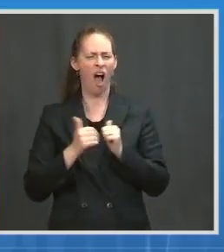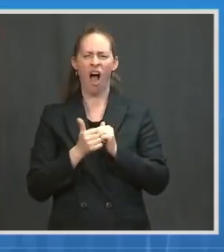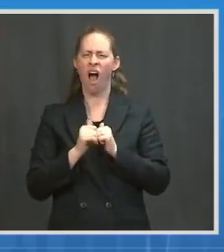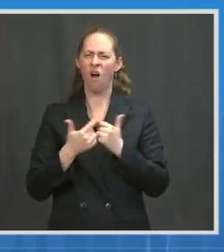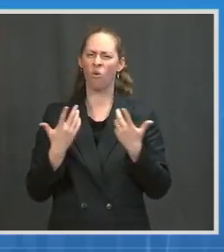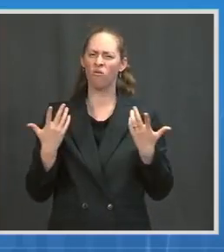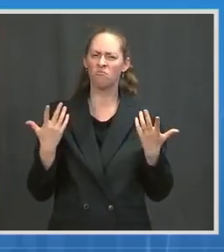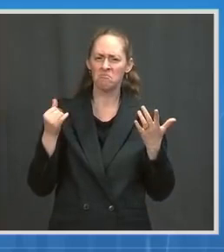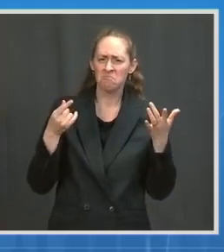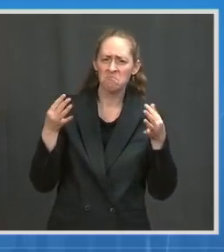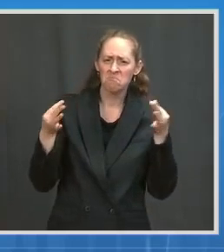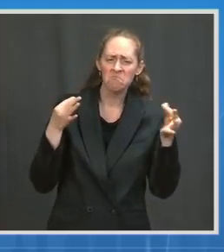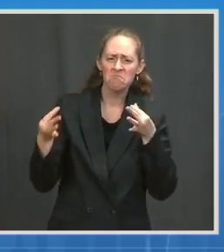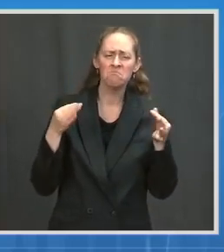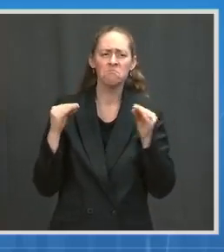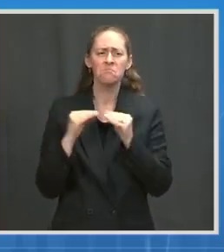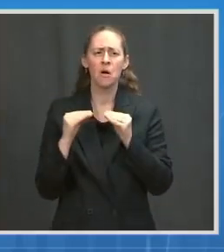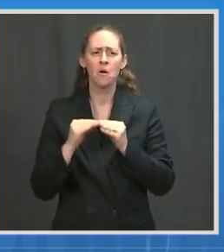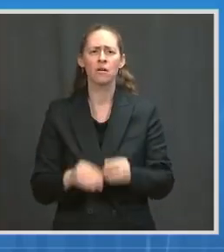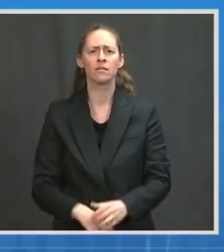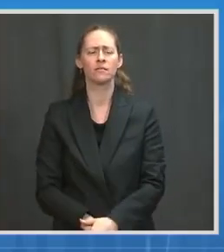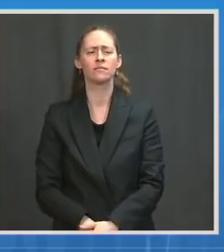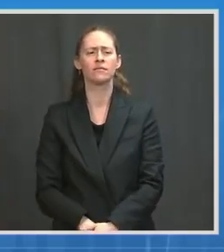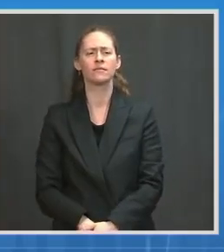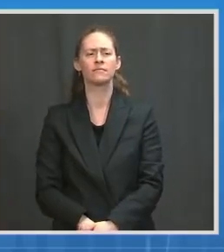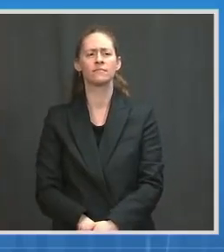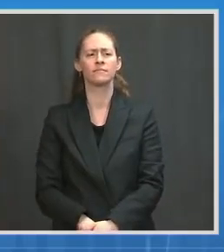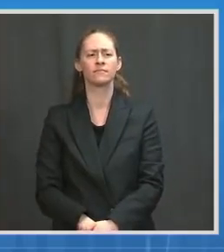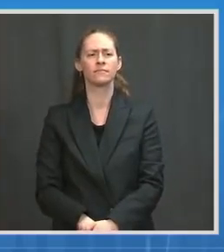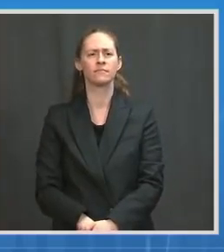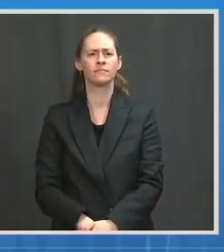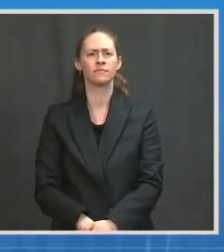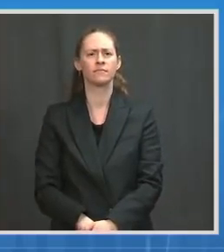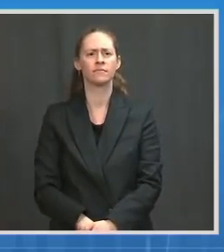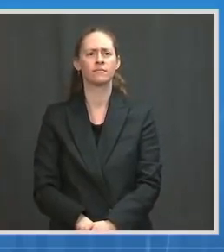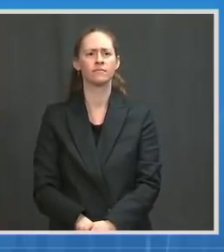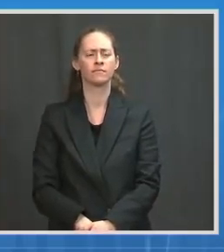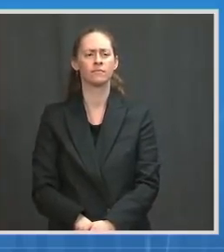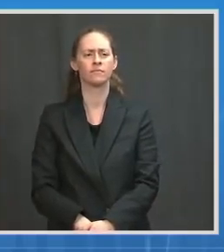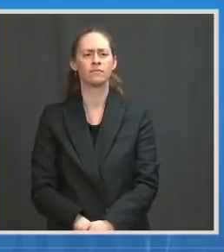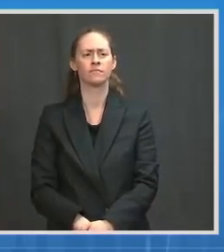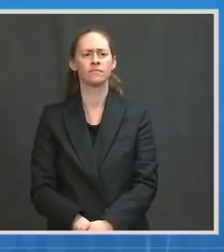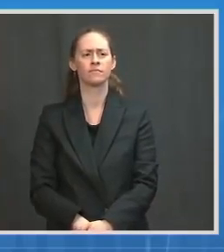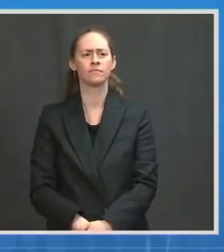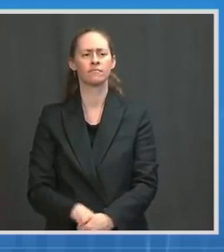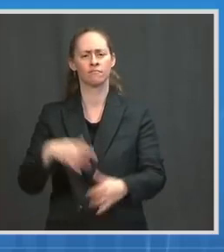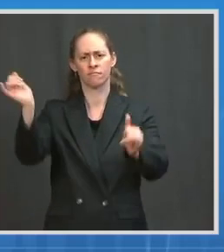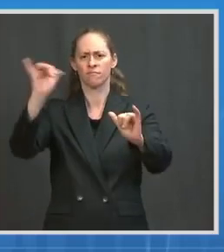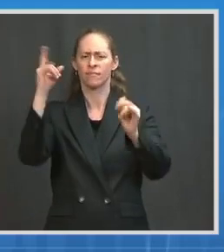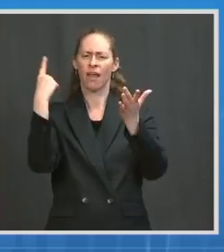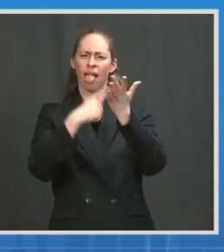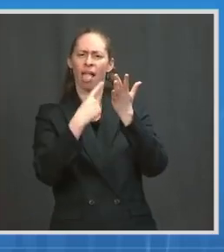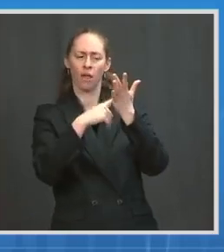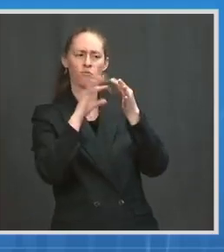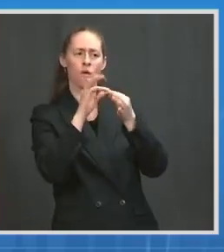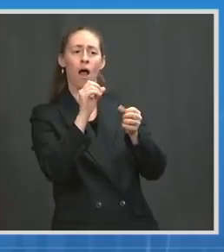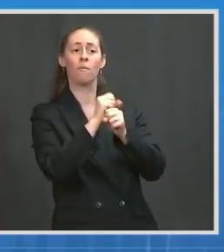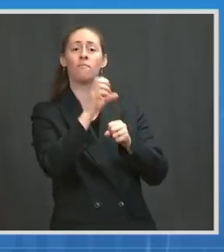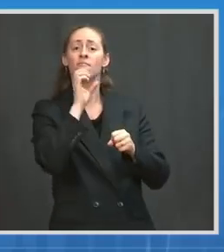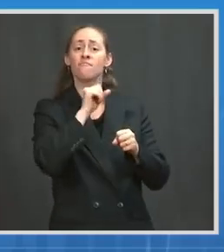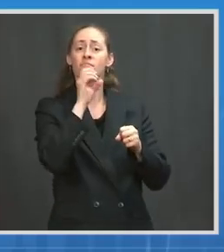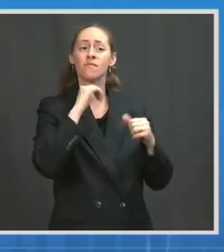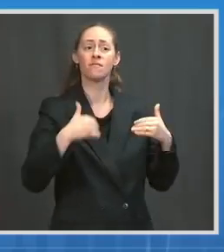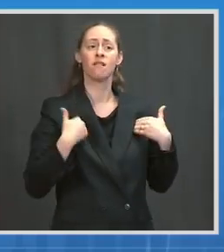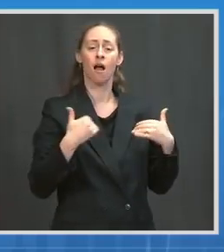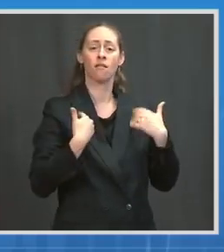making vaccines available as quickly as possible if they are authorized for that 12 to 15 age group. How are you going to do that? Is this